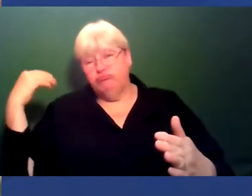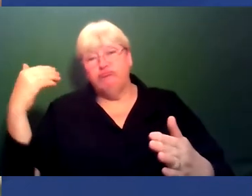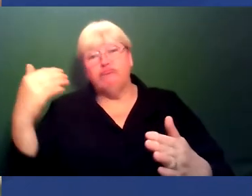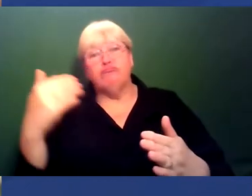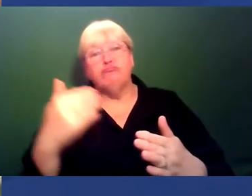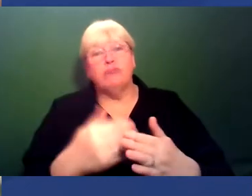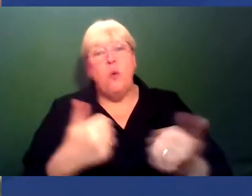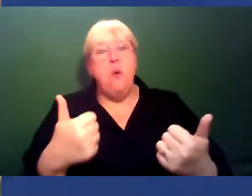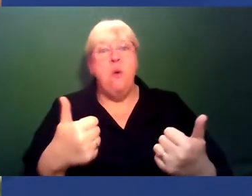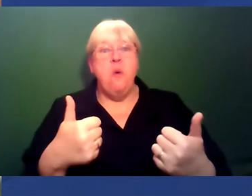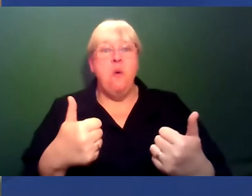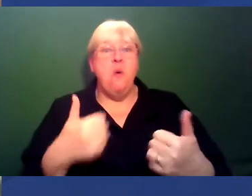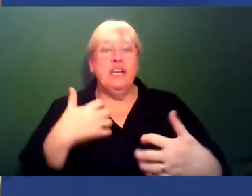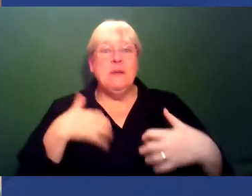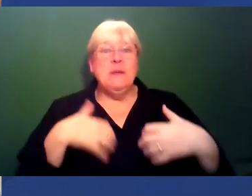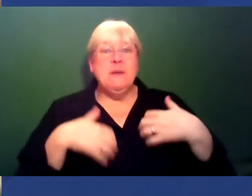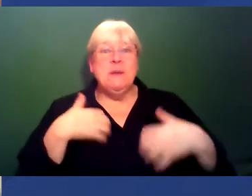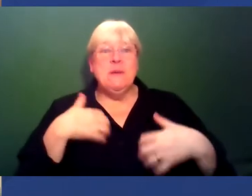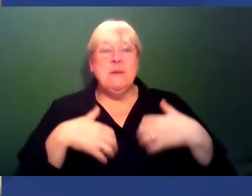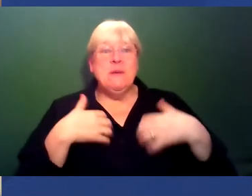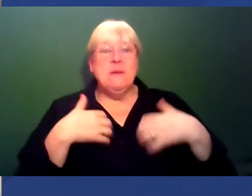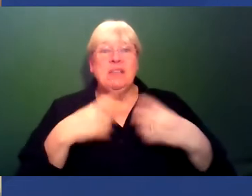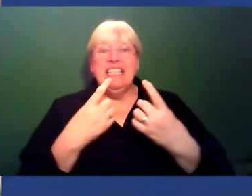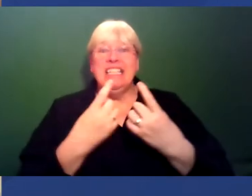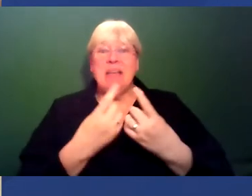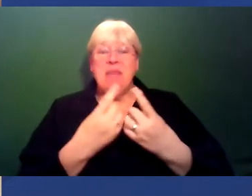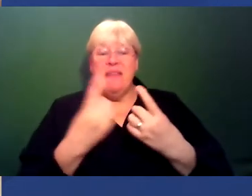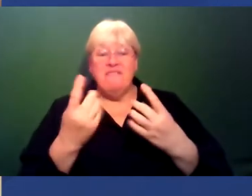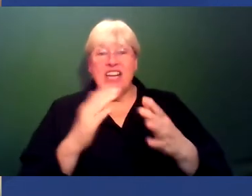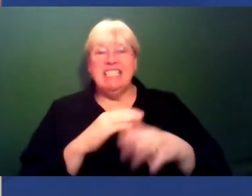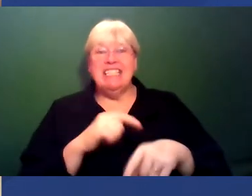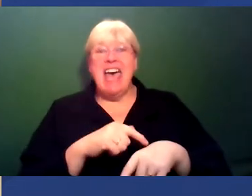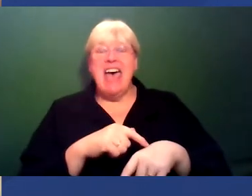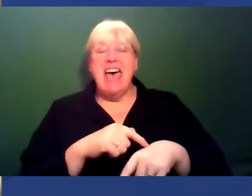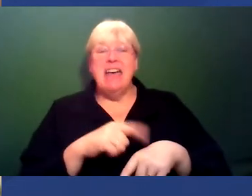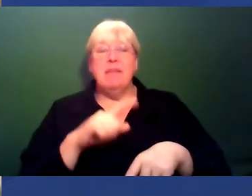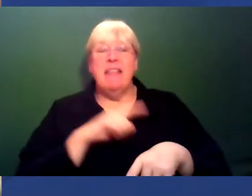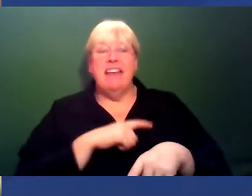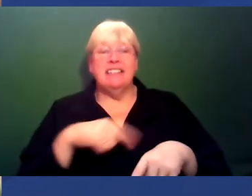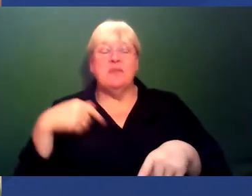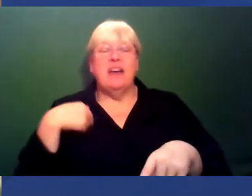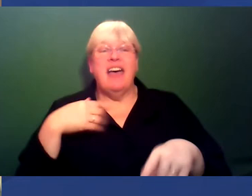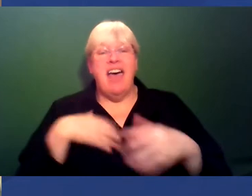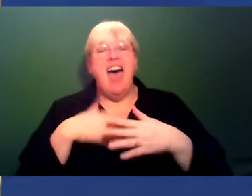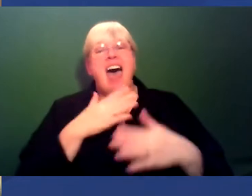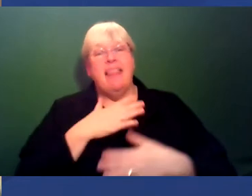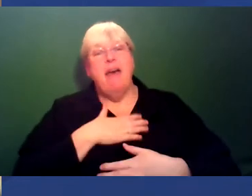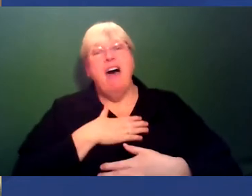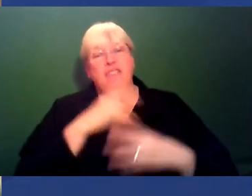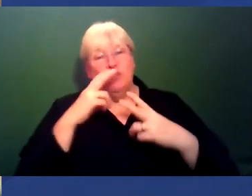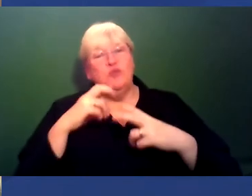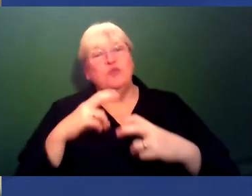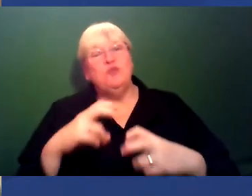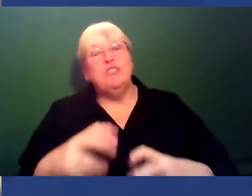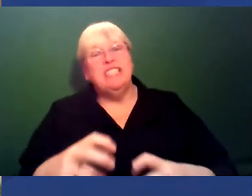there is that kind of excitement of seeing something for the first time, which is why I desperately cling to research days, even though I've become